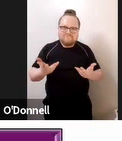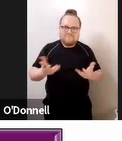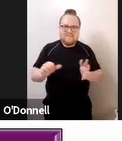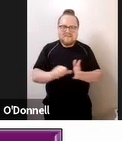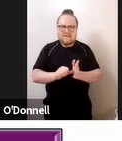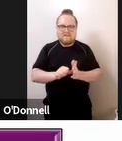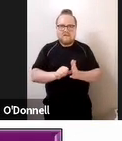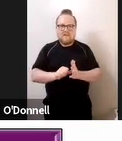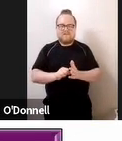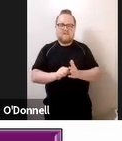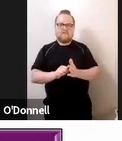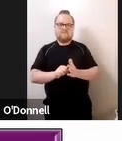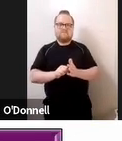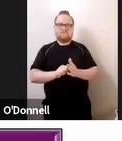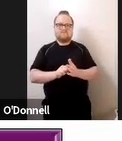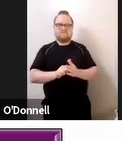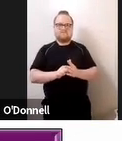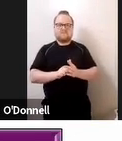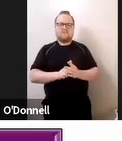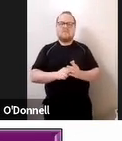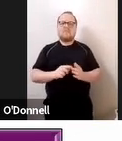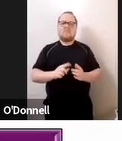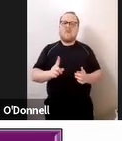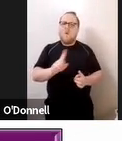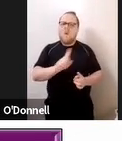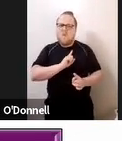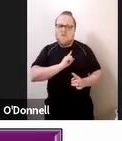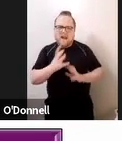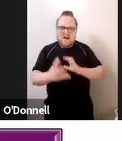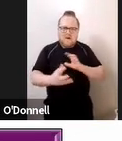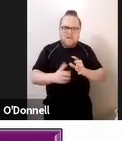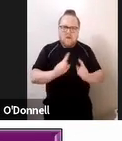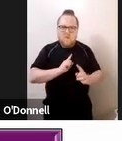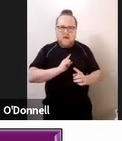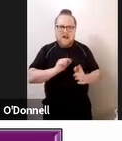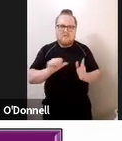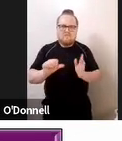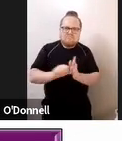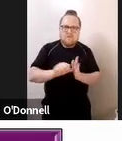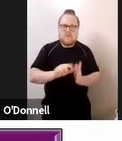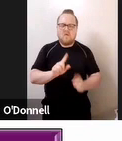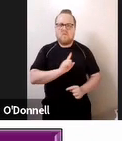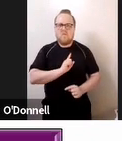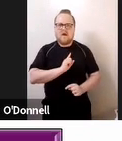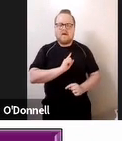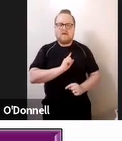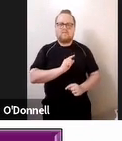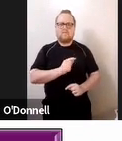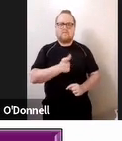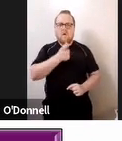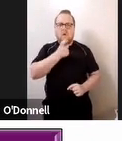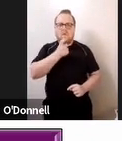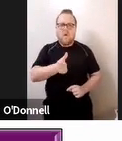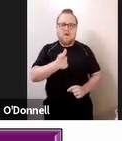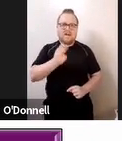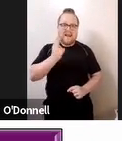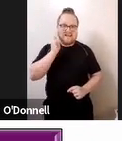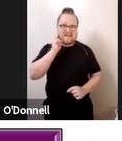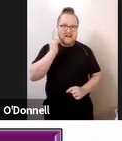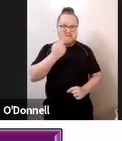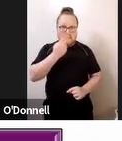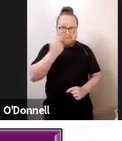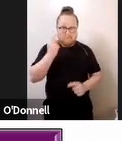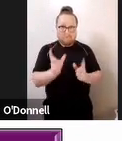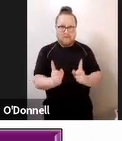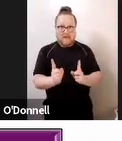term itself is misleading does it imply for example that people are only deafblind if they are